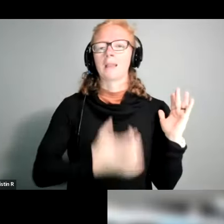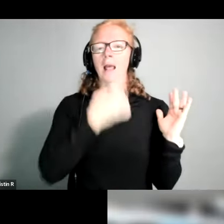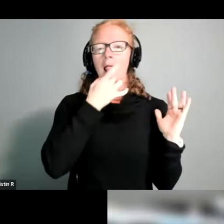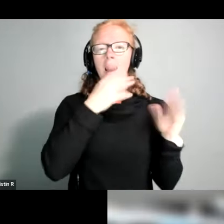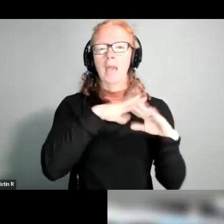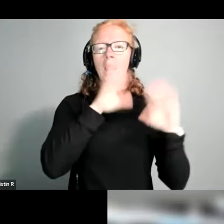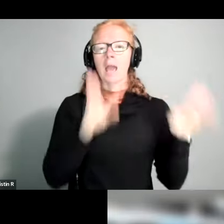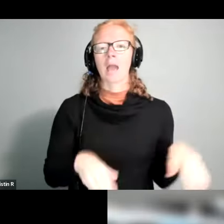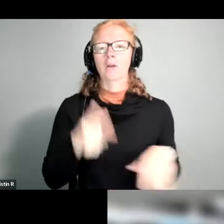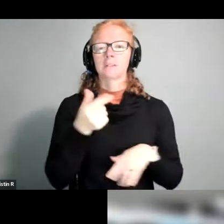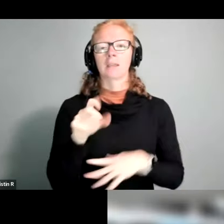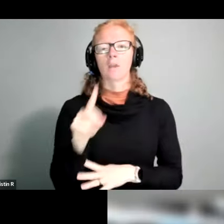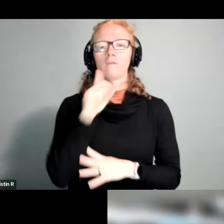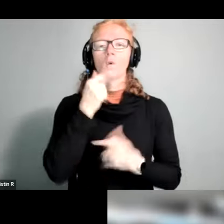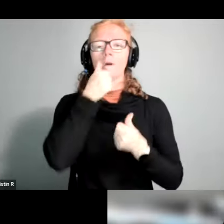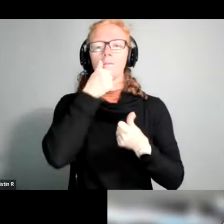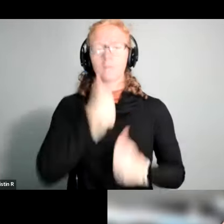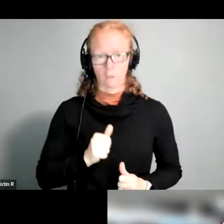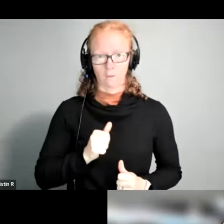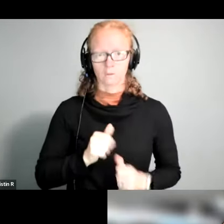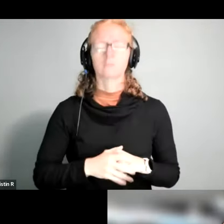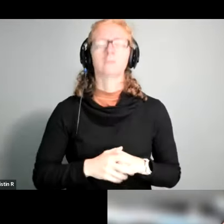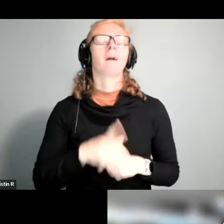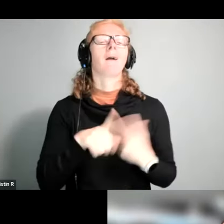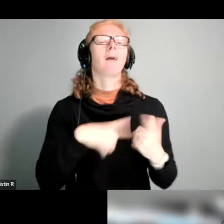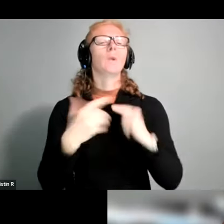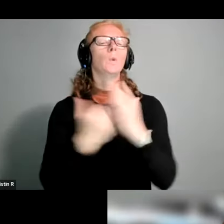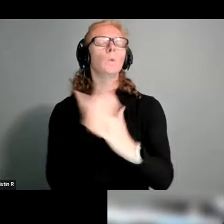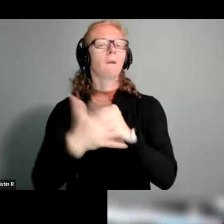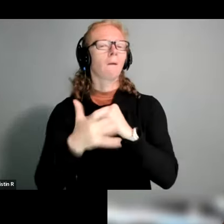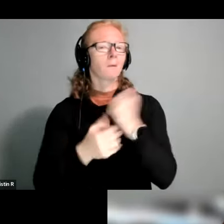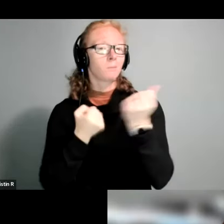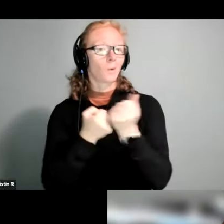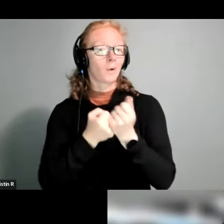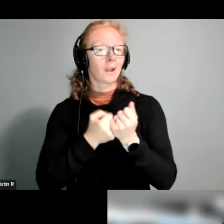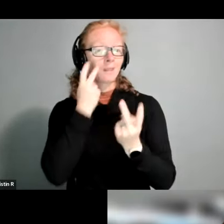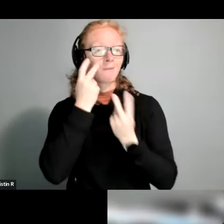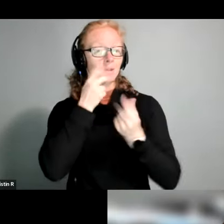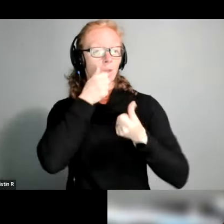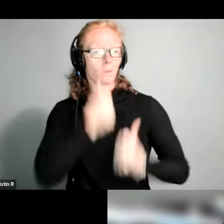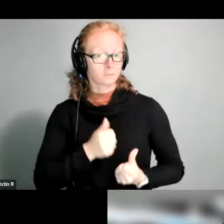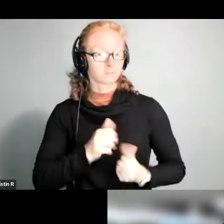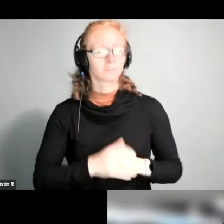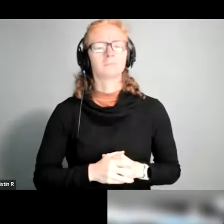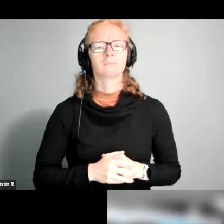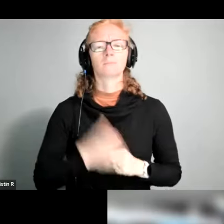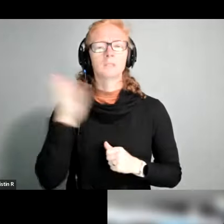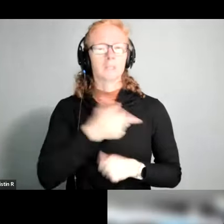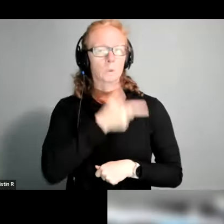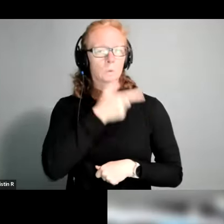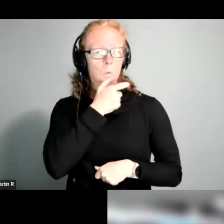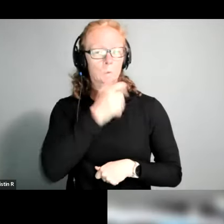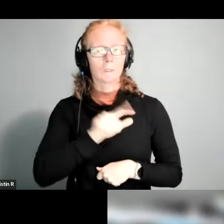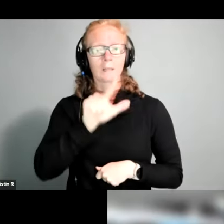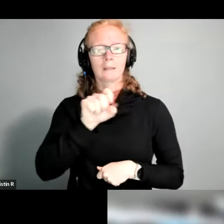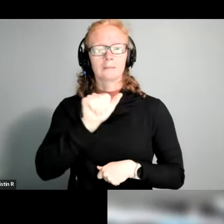services for people with vision loss and new technology available to support them the presenters from the lighthouse include lisa